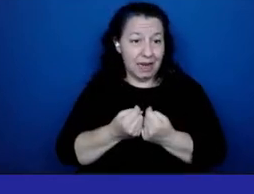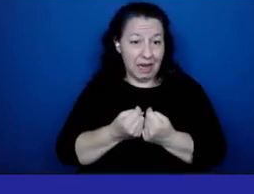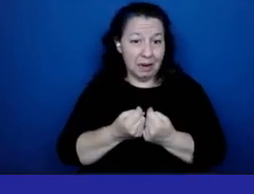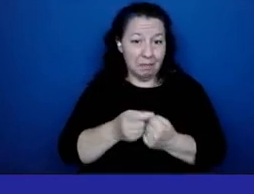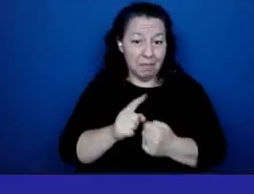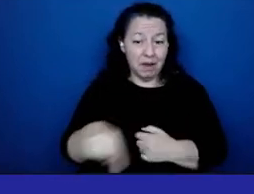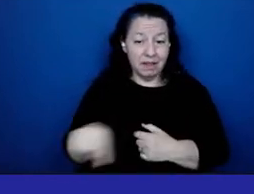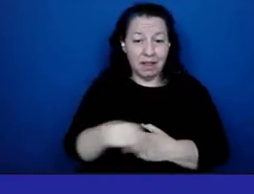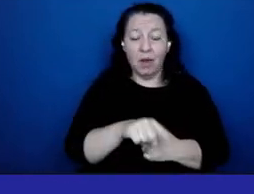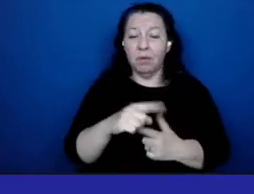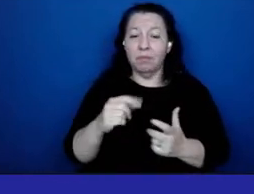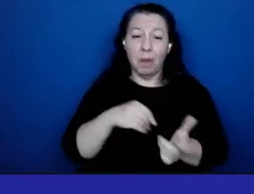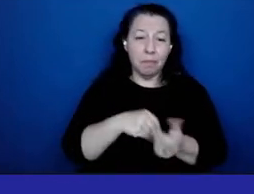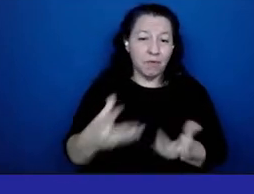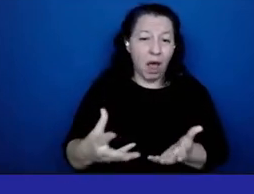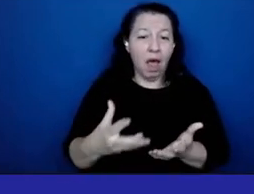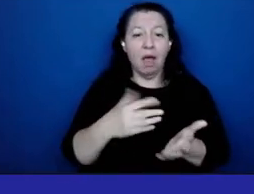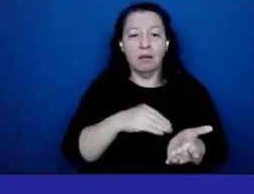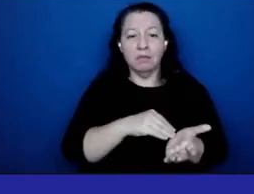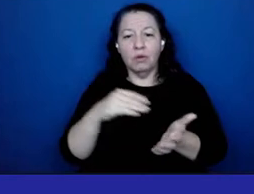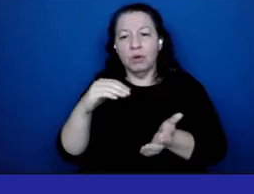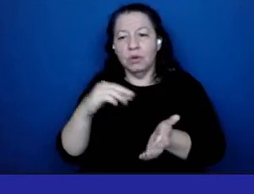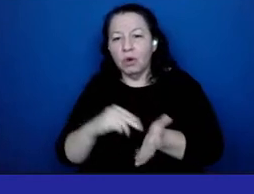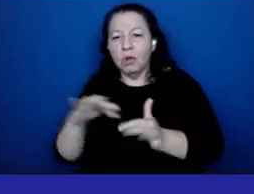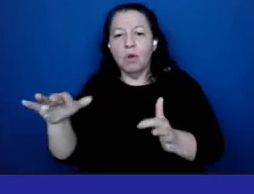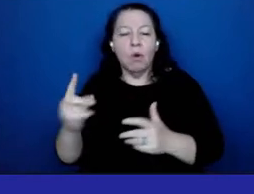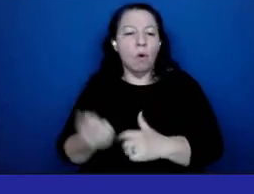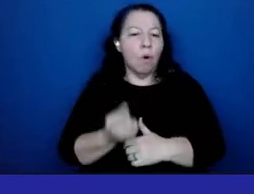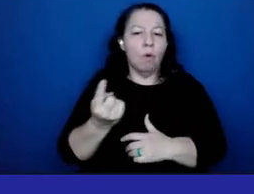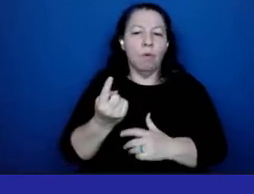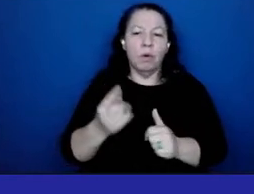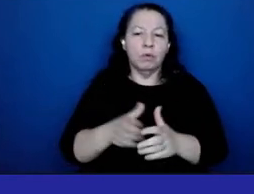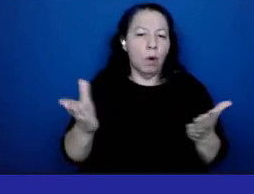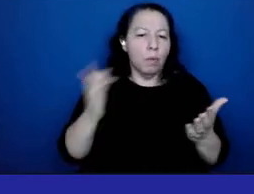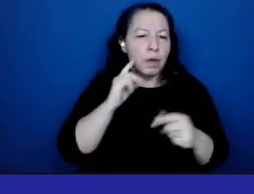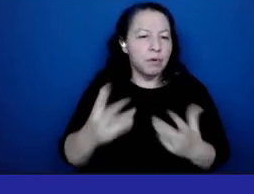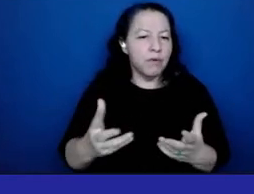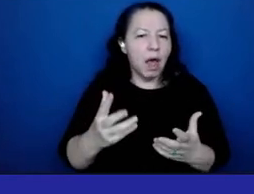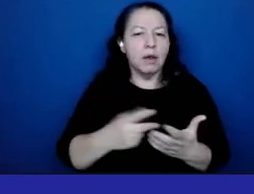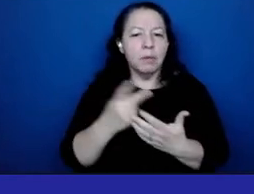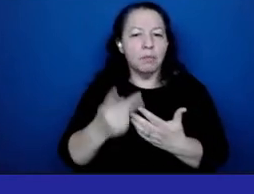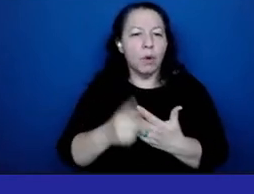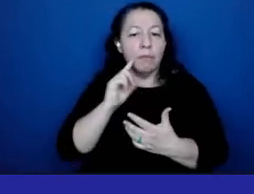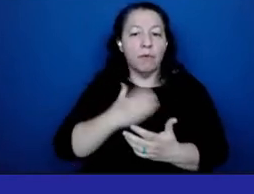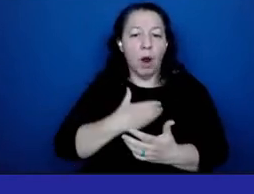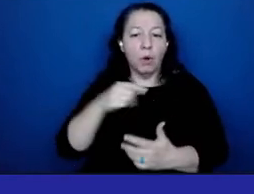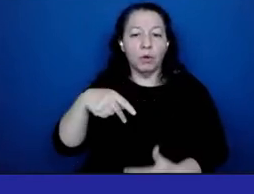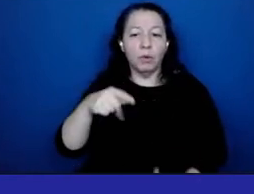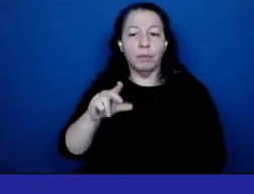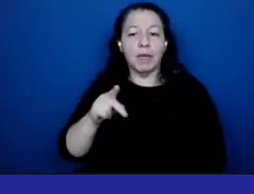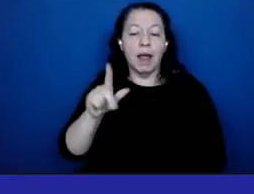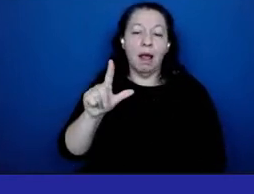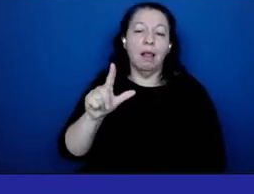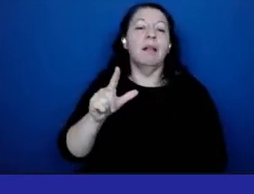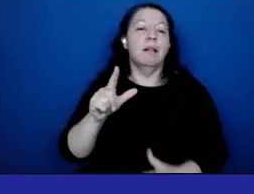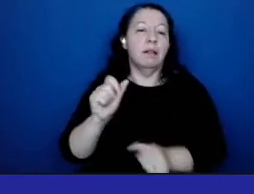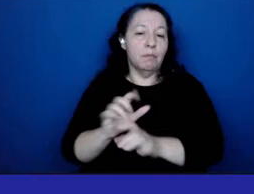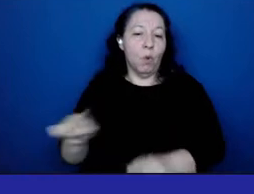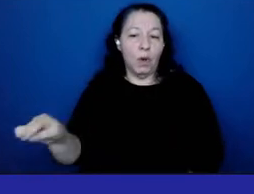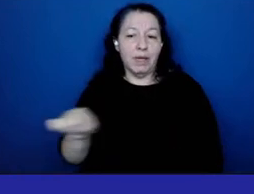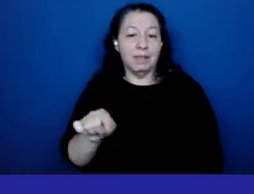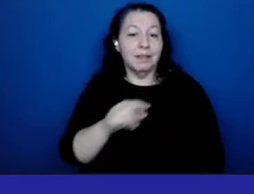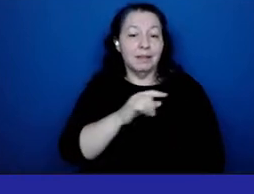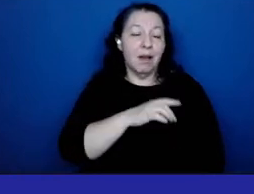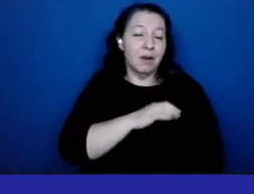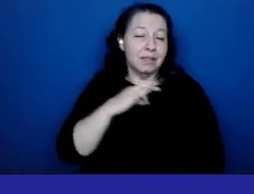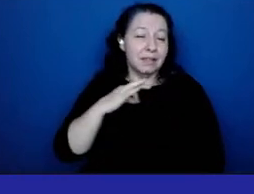open to health related programming for qpl employees our staff represent our queen's communities and also hold